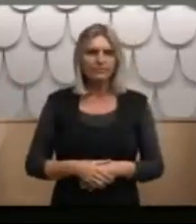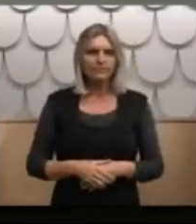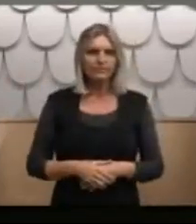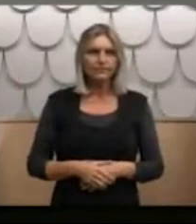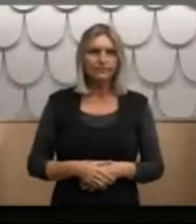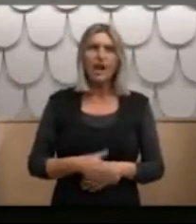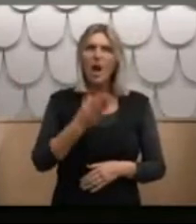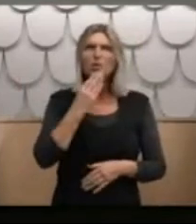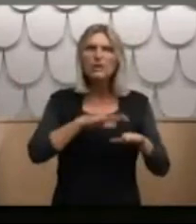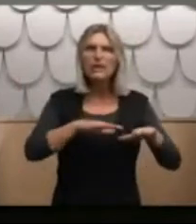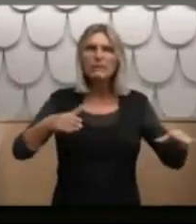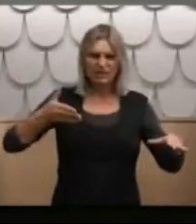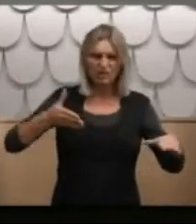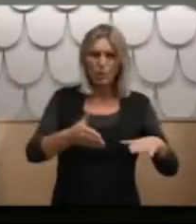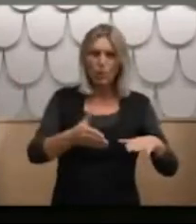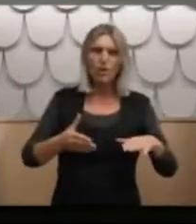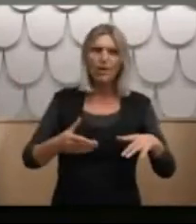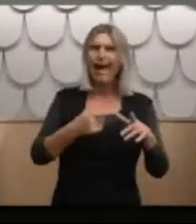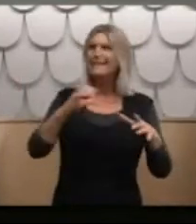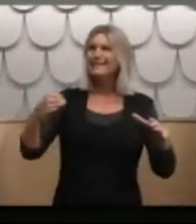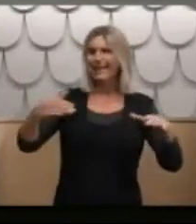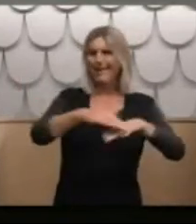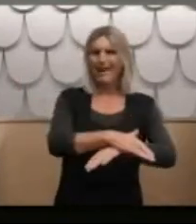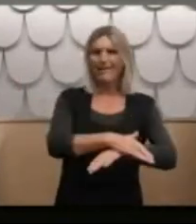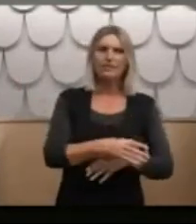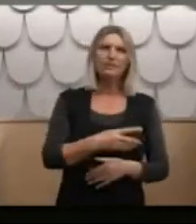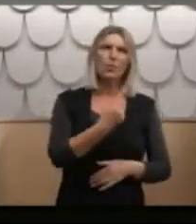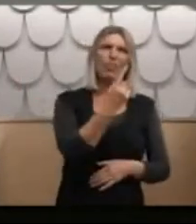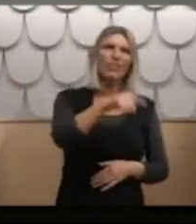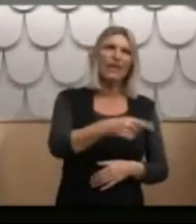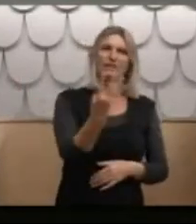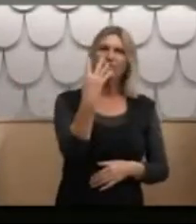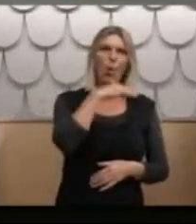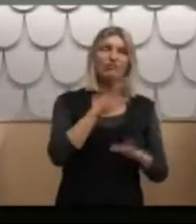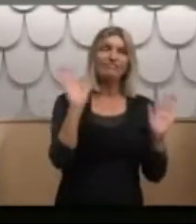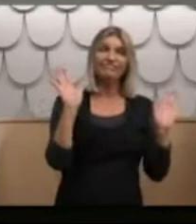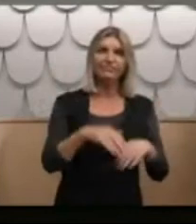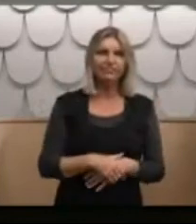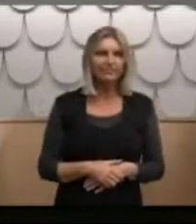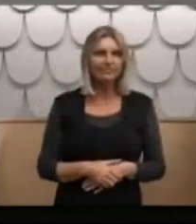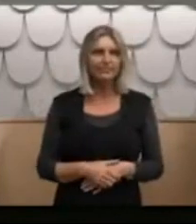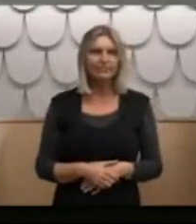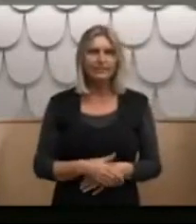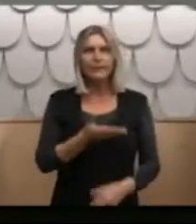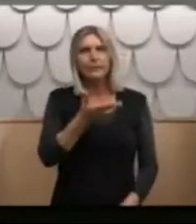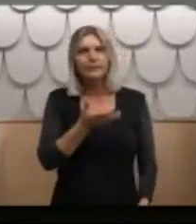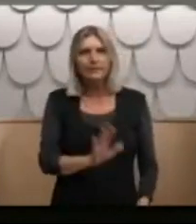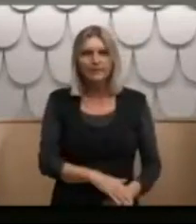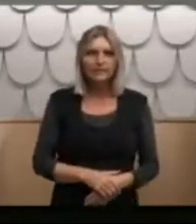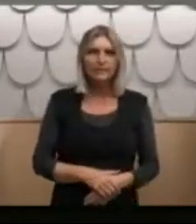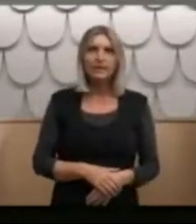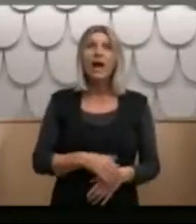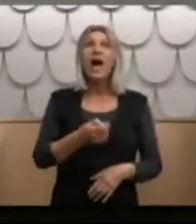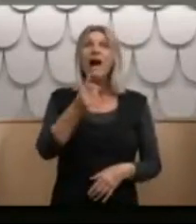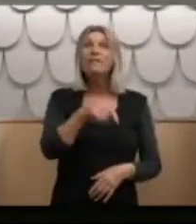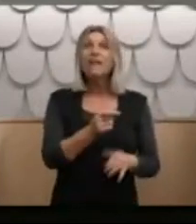was using at the time. I got ACC cover for it, but it was only 1,400. After the incident, I tried to do a runner